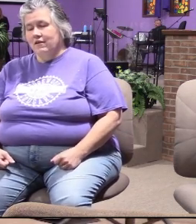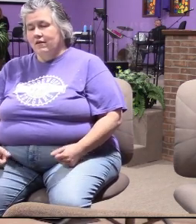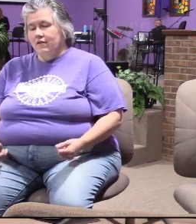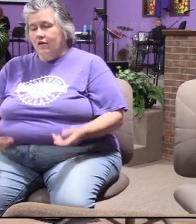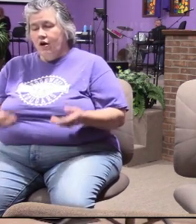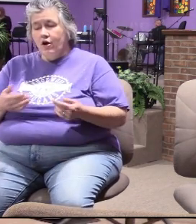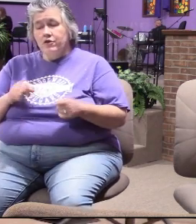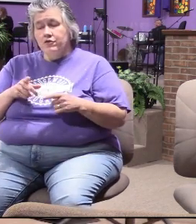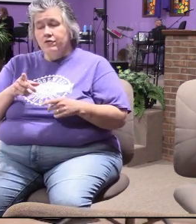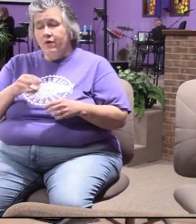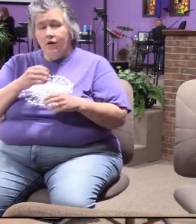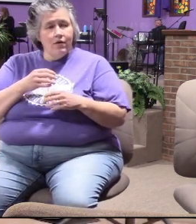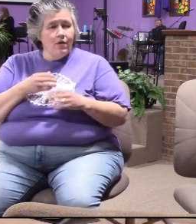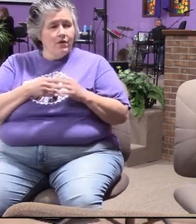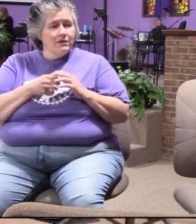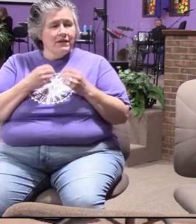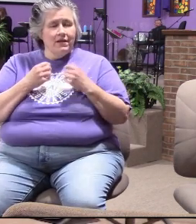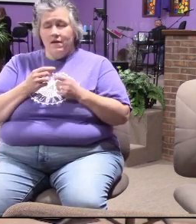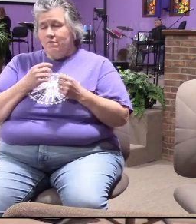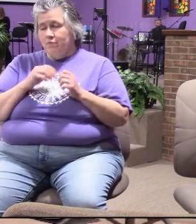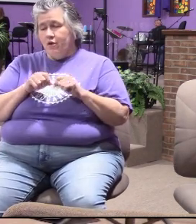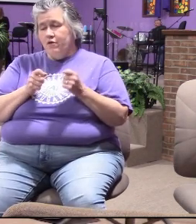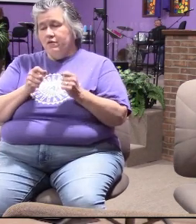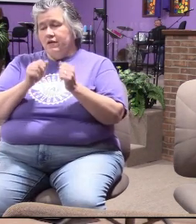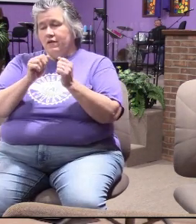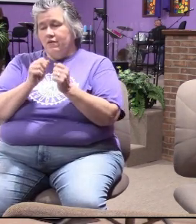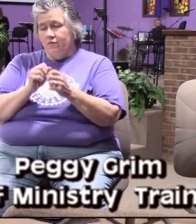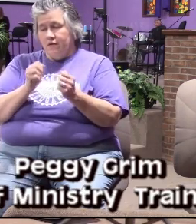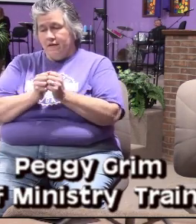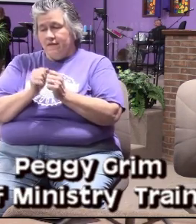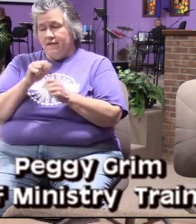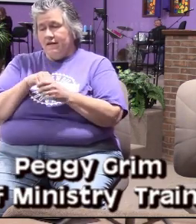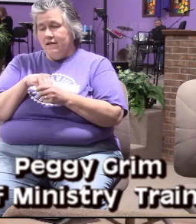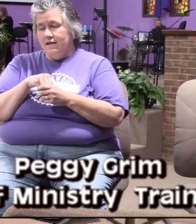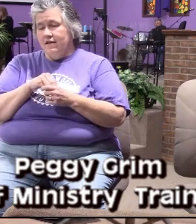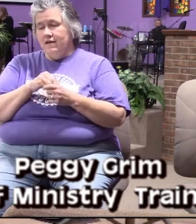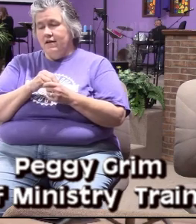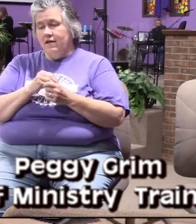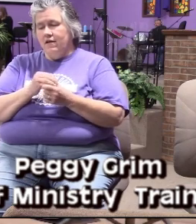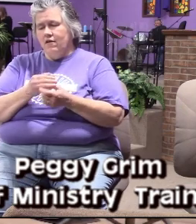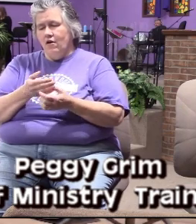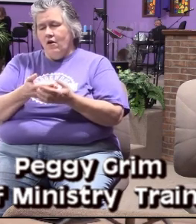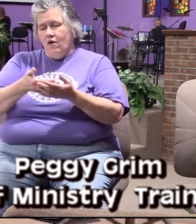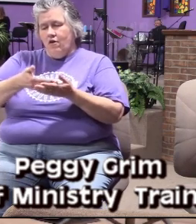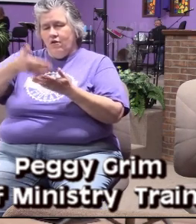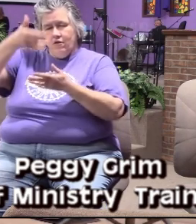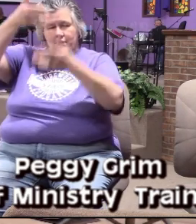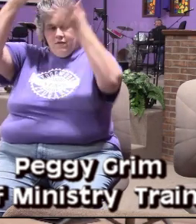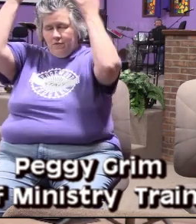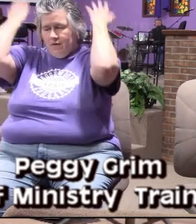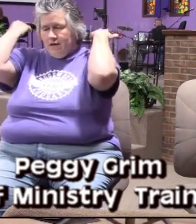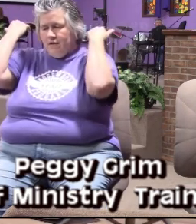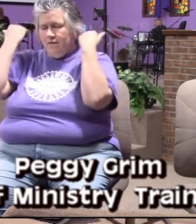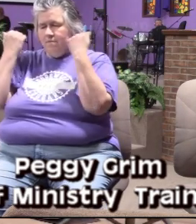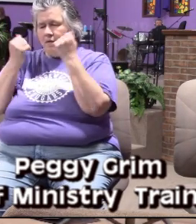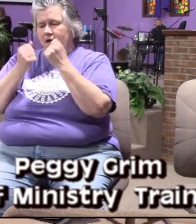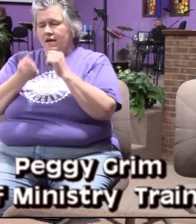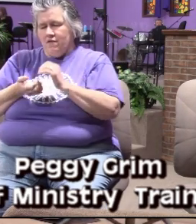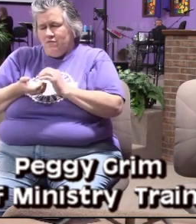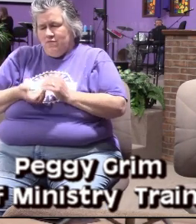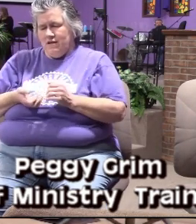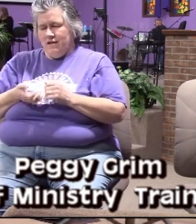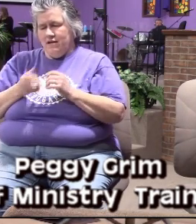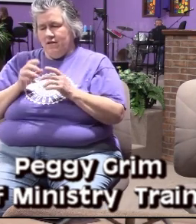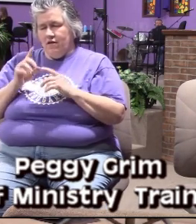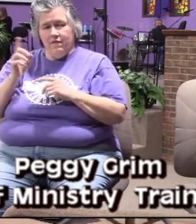are you hurting and broken within all the while by the